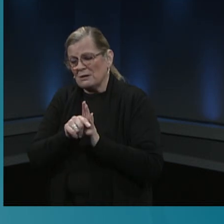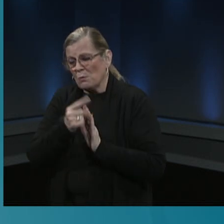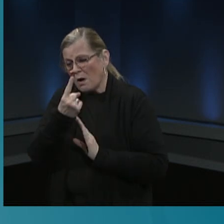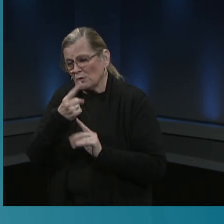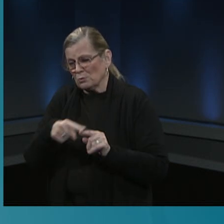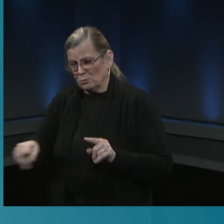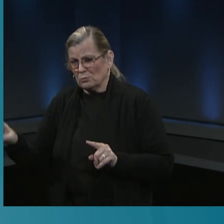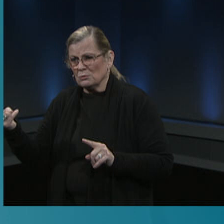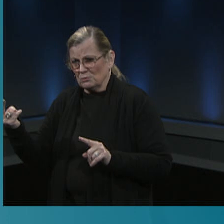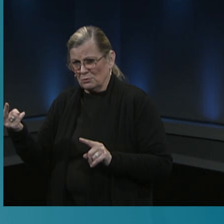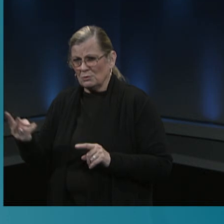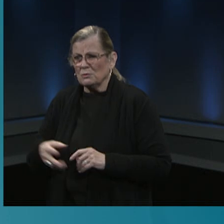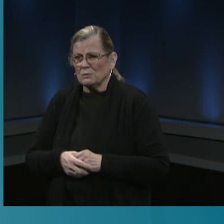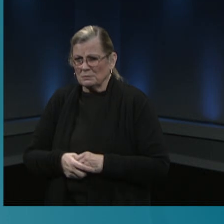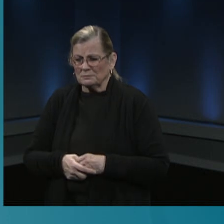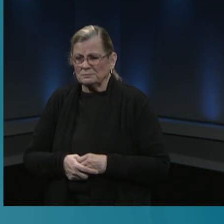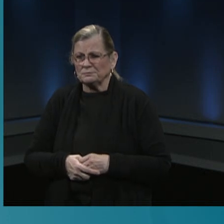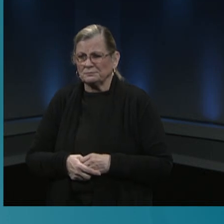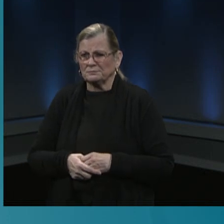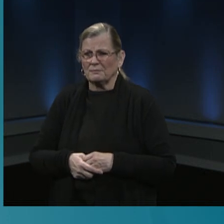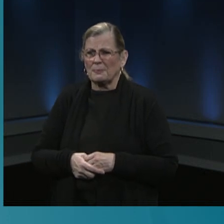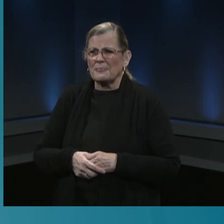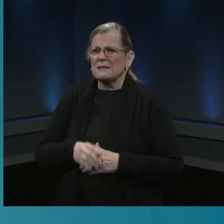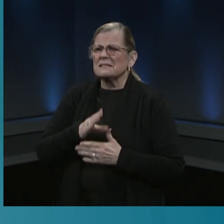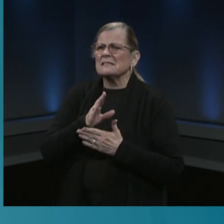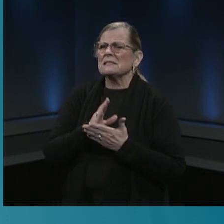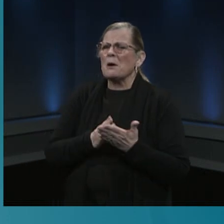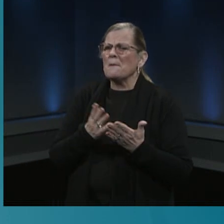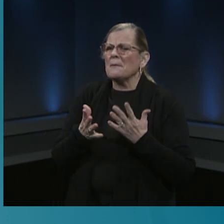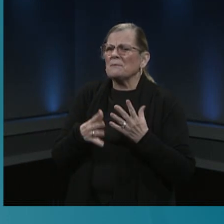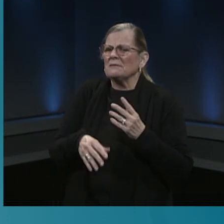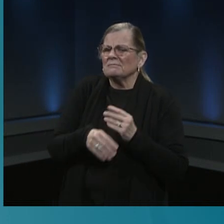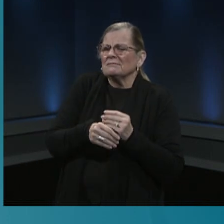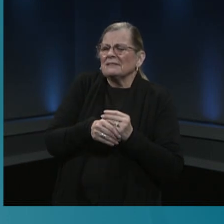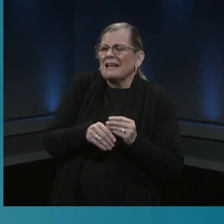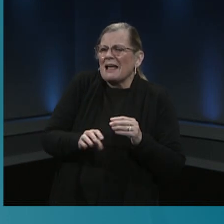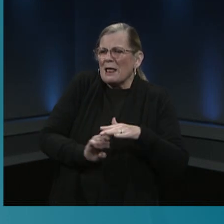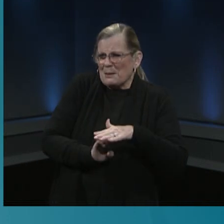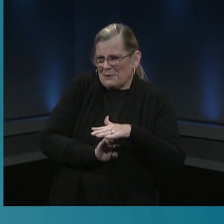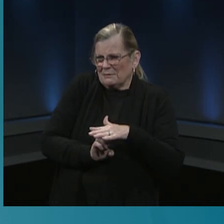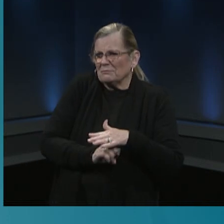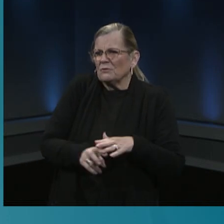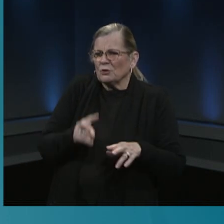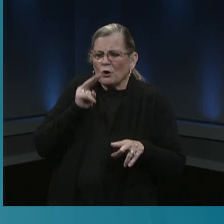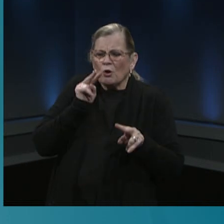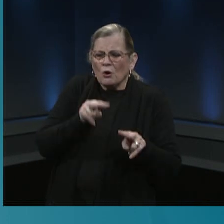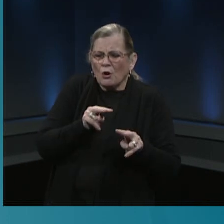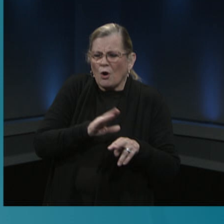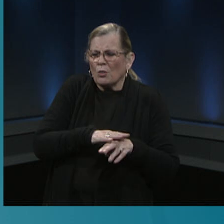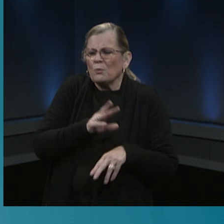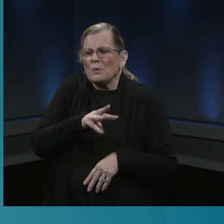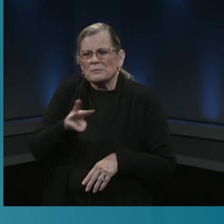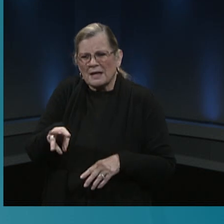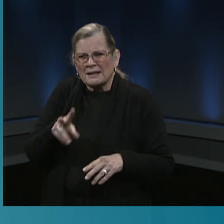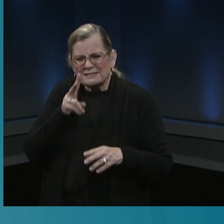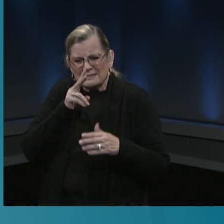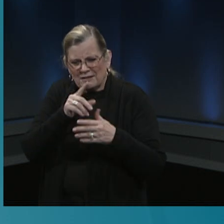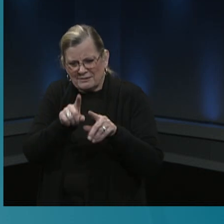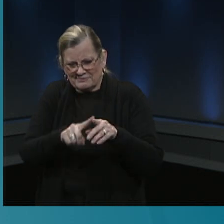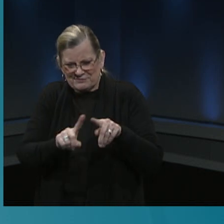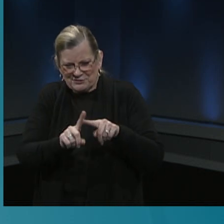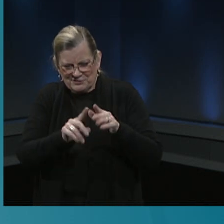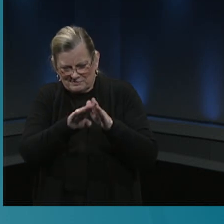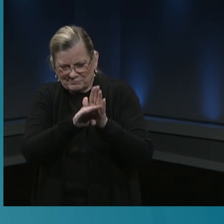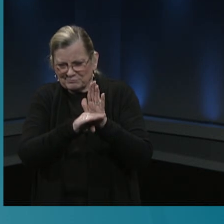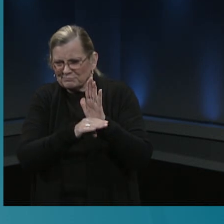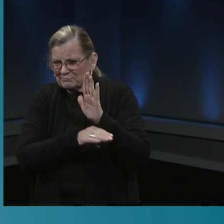maybe even a few more grades in elementary but you can go and click on that group for additional group description and then i want